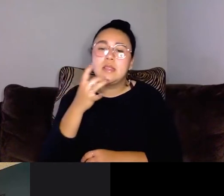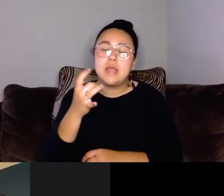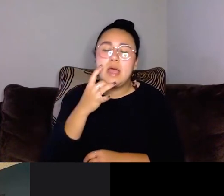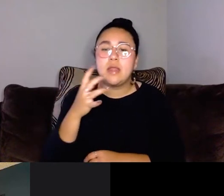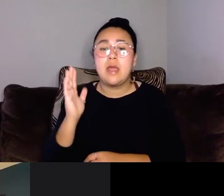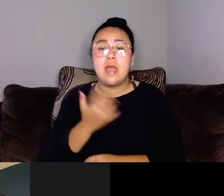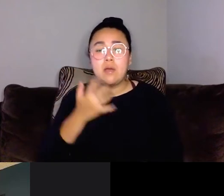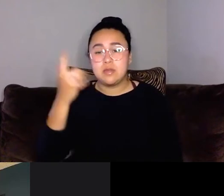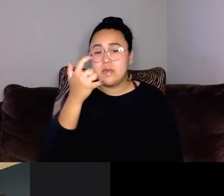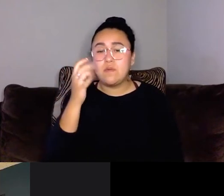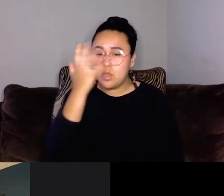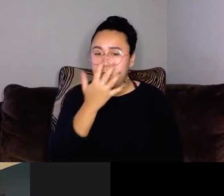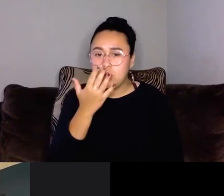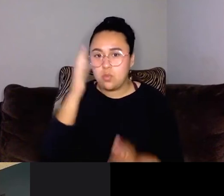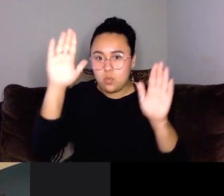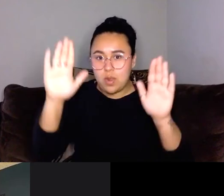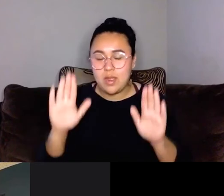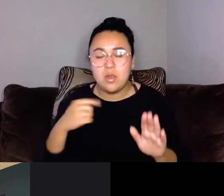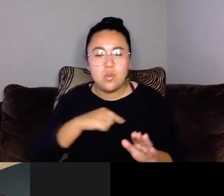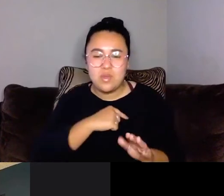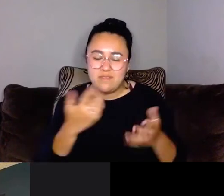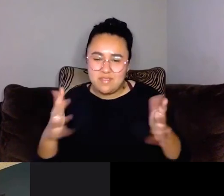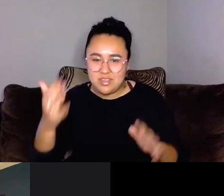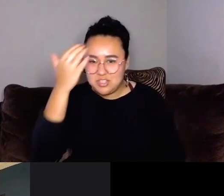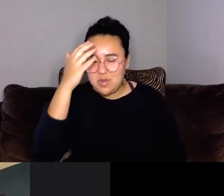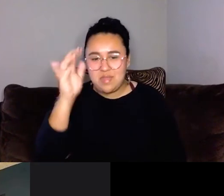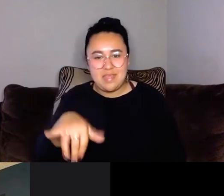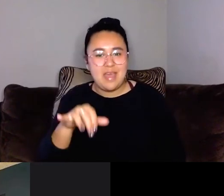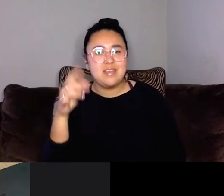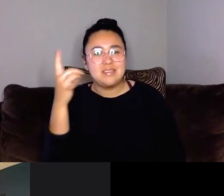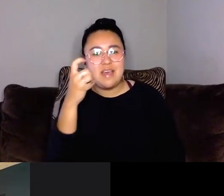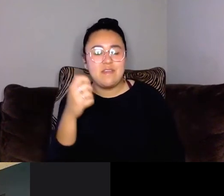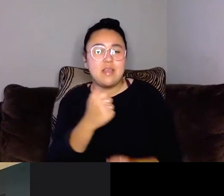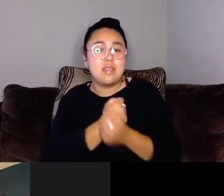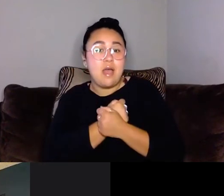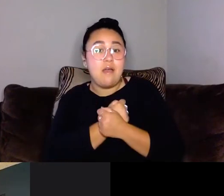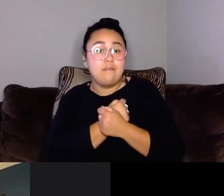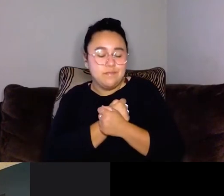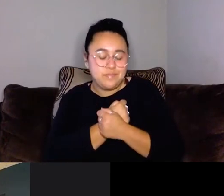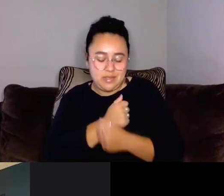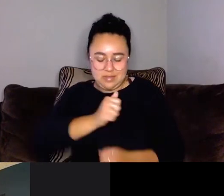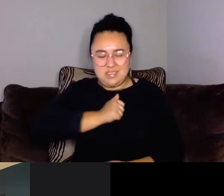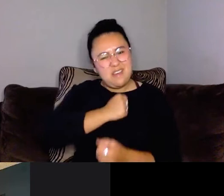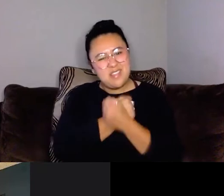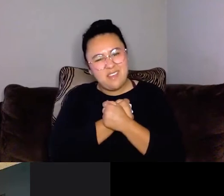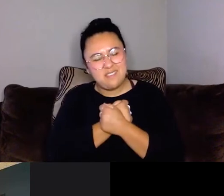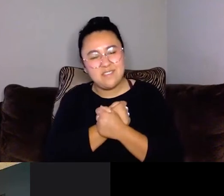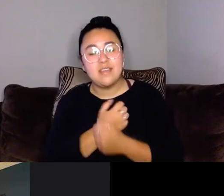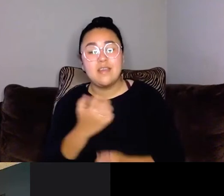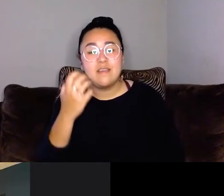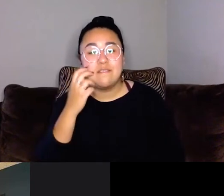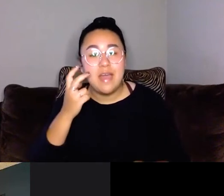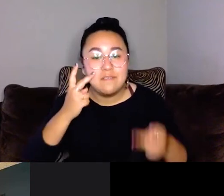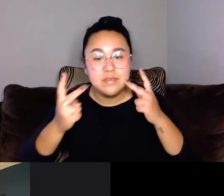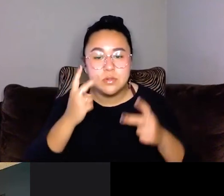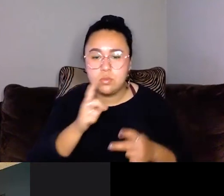greater. We know that selfie love is self-love and fat visibility is